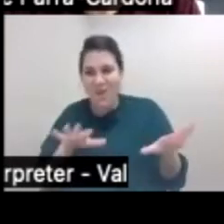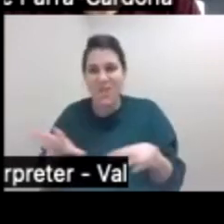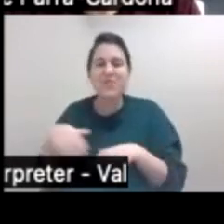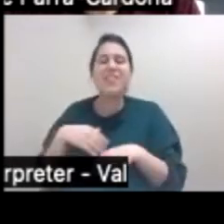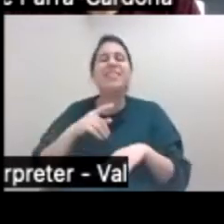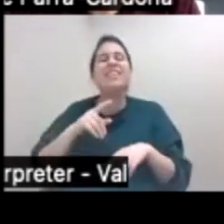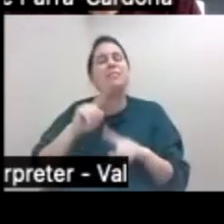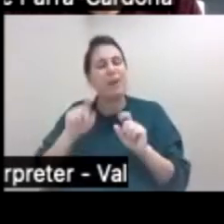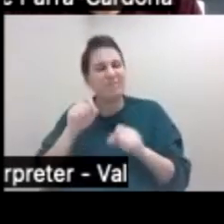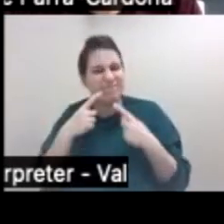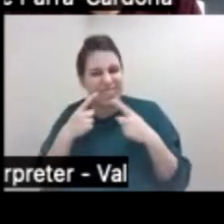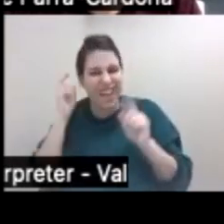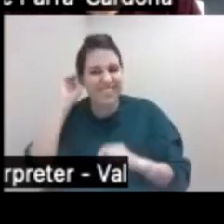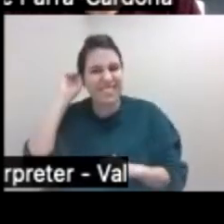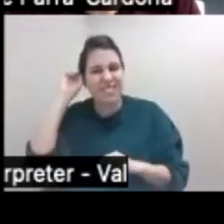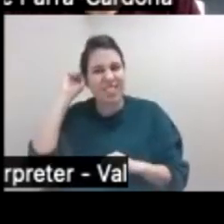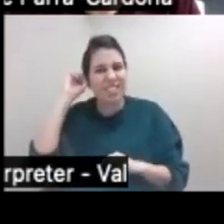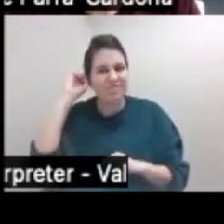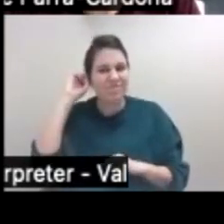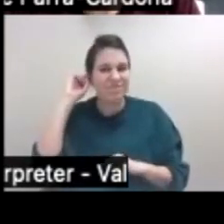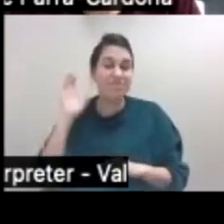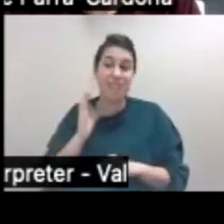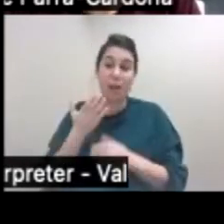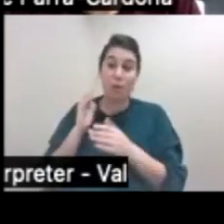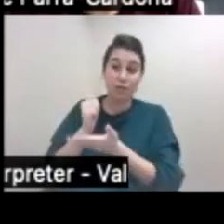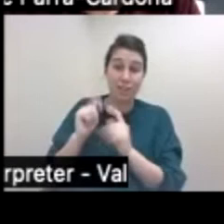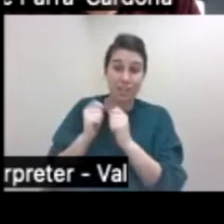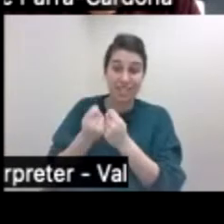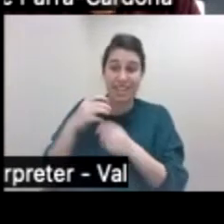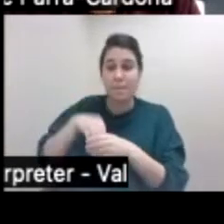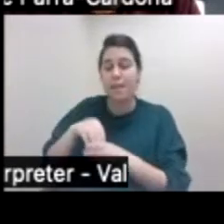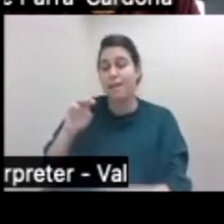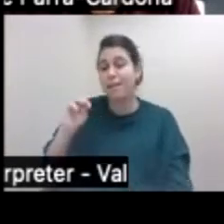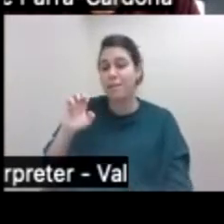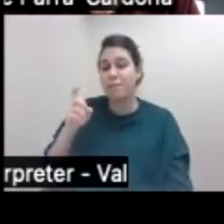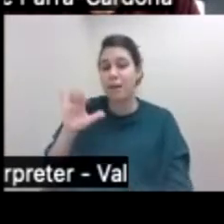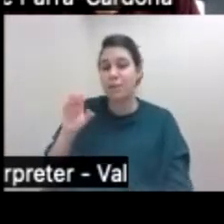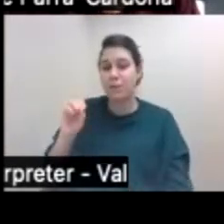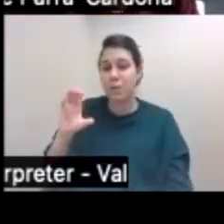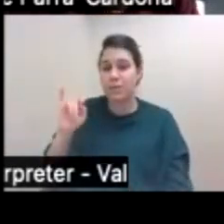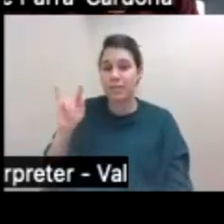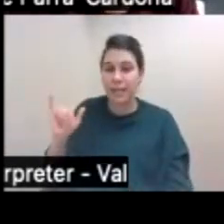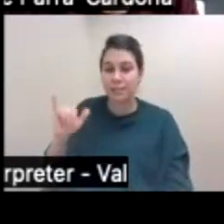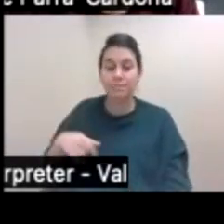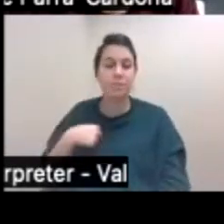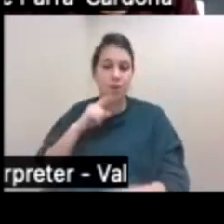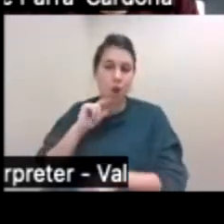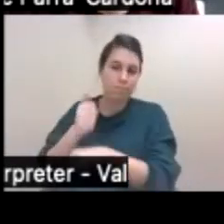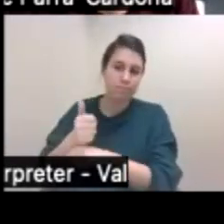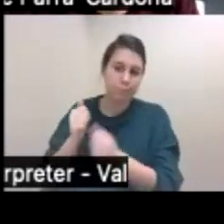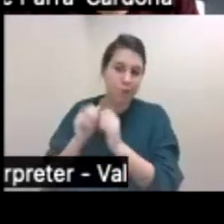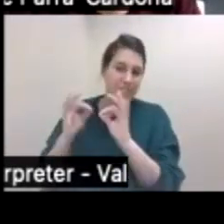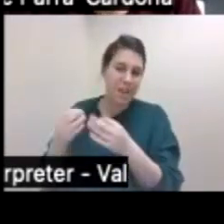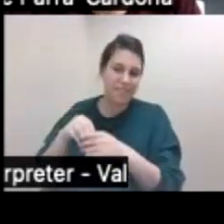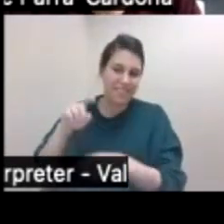success. Our intervention delivery team is rooted is in Mexico City and we're implementing everything with families in Texas